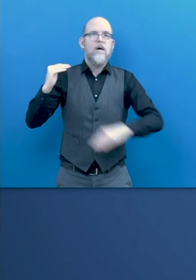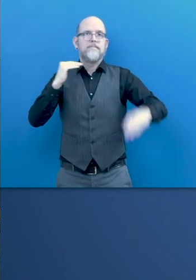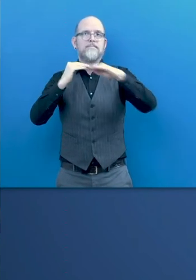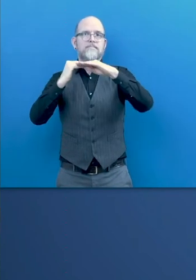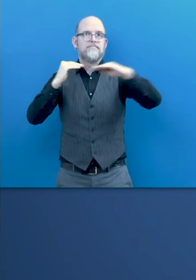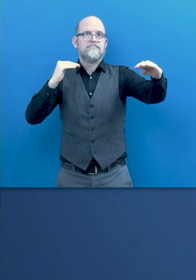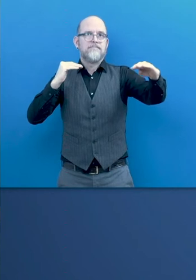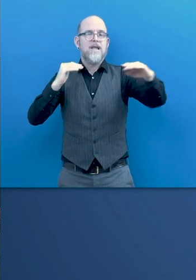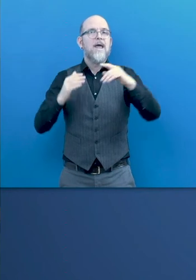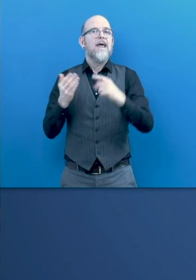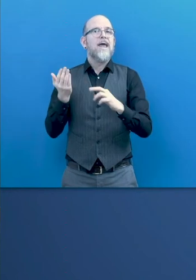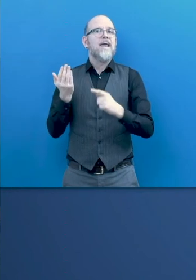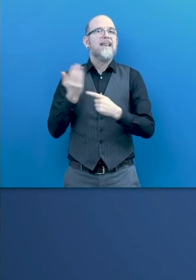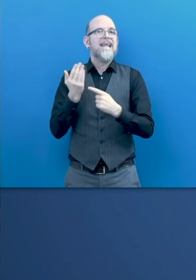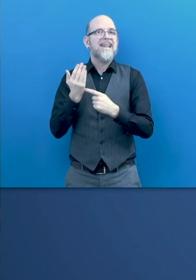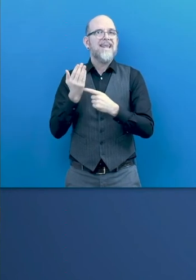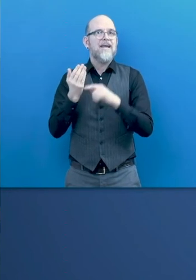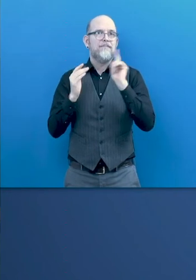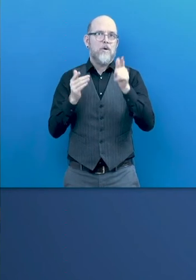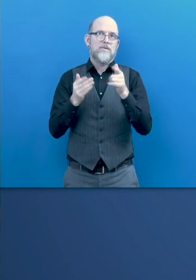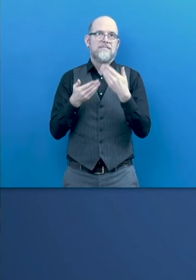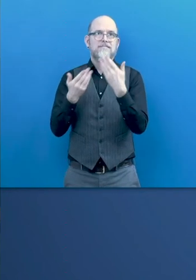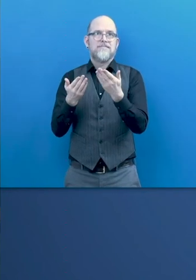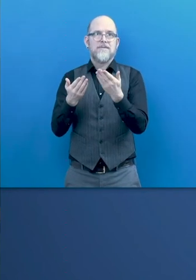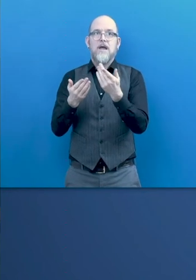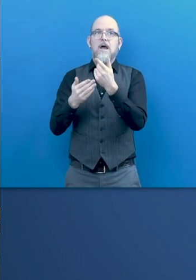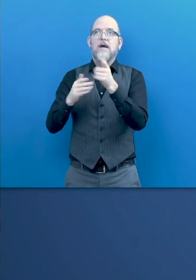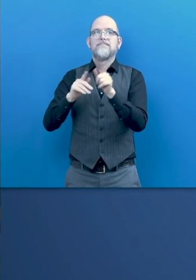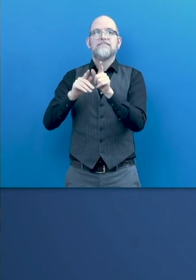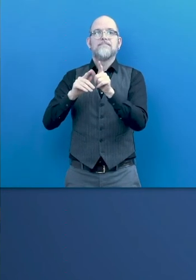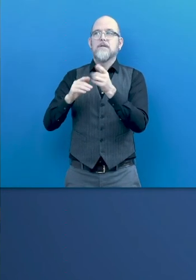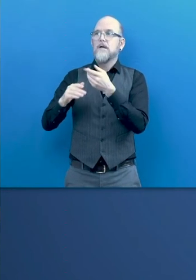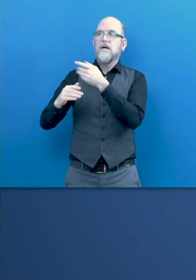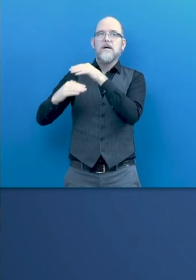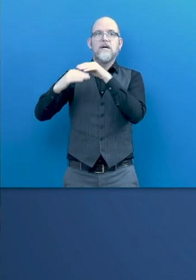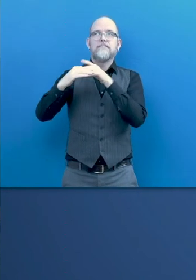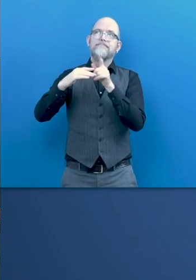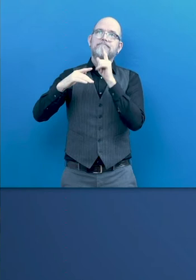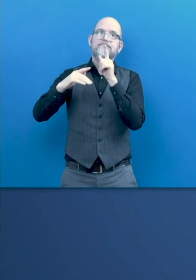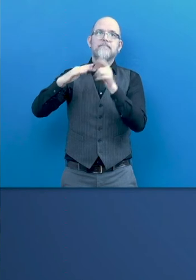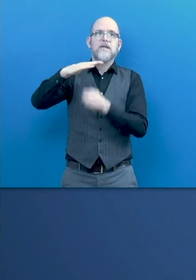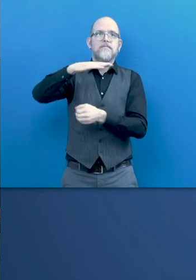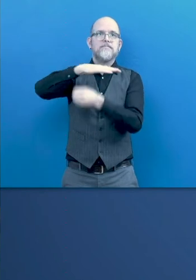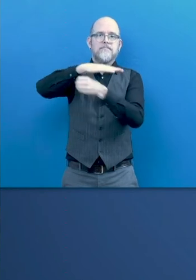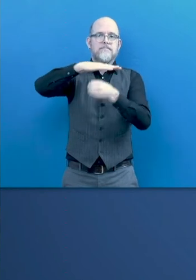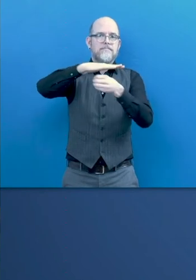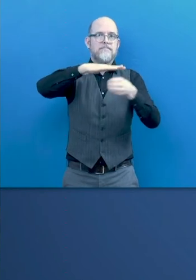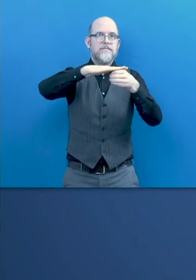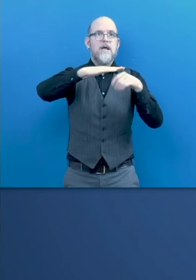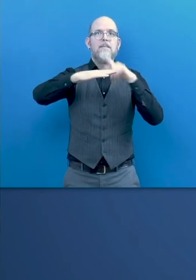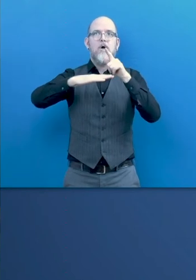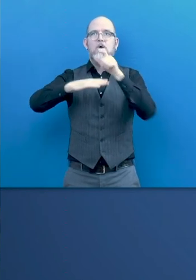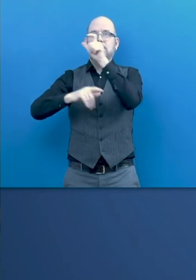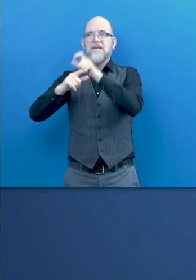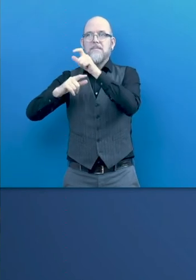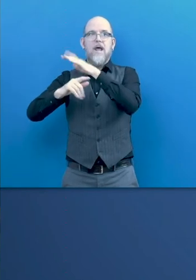will be one of the pillars for the economic and social reconstruction of countries. But you have to always